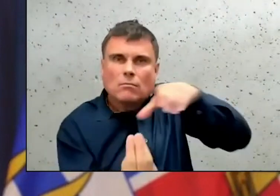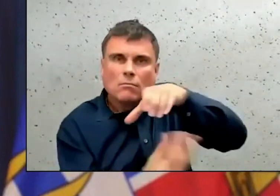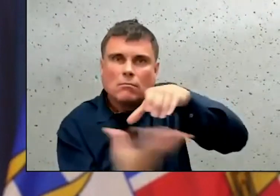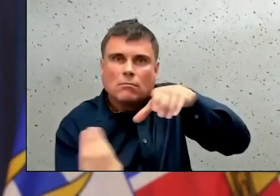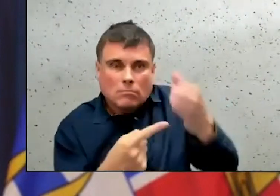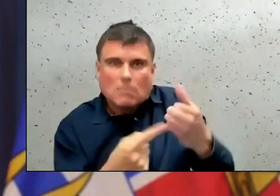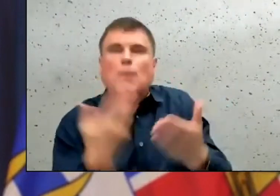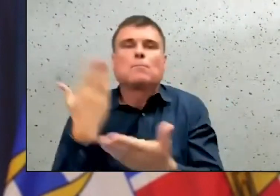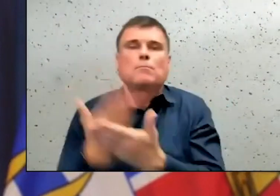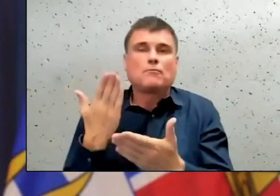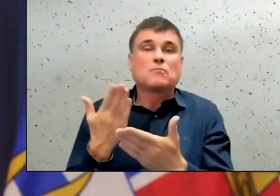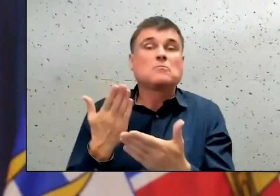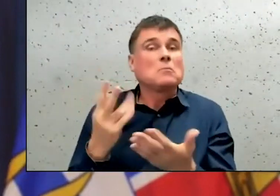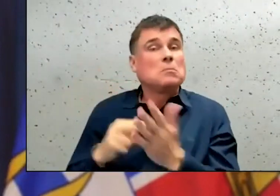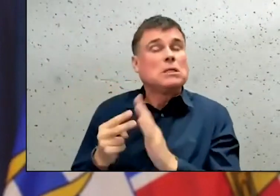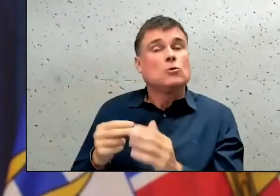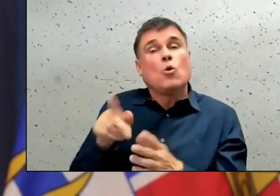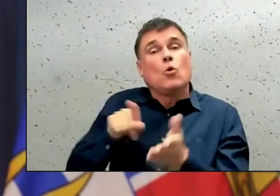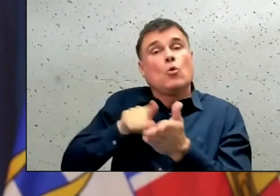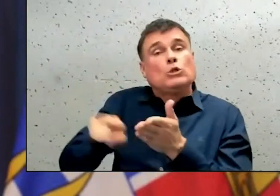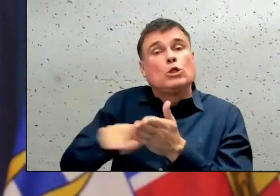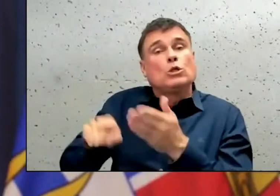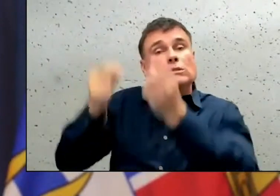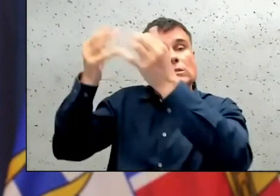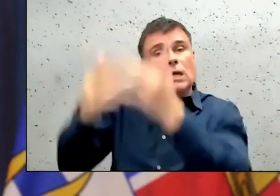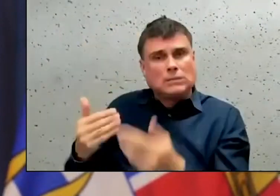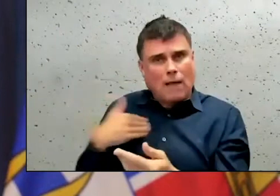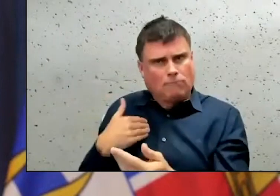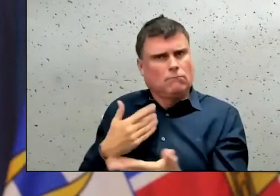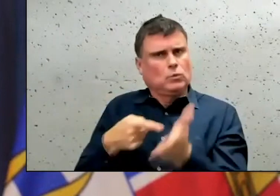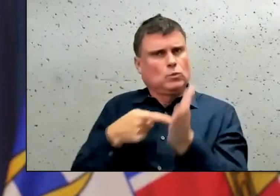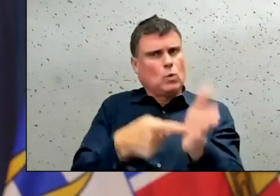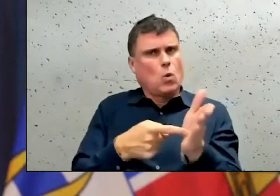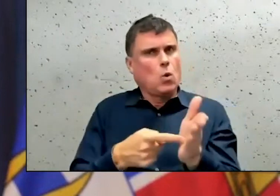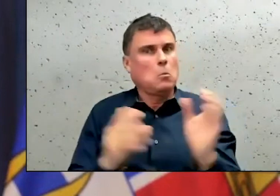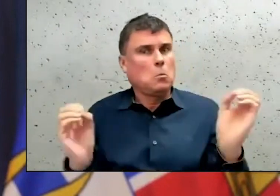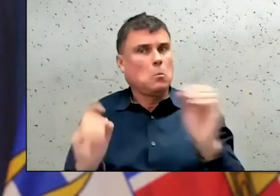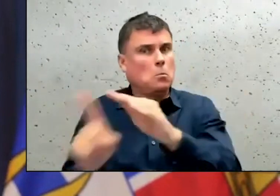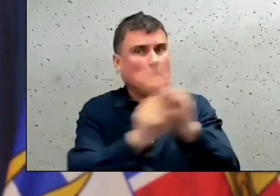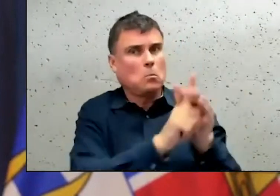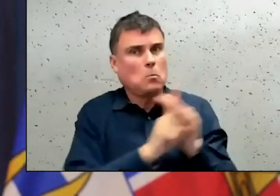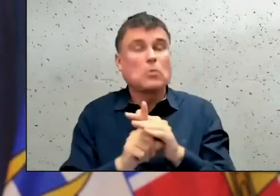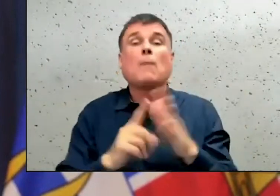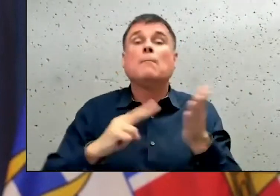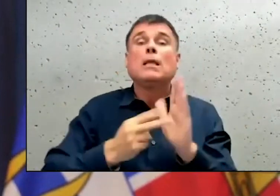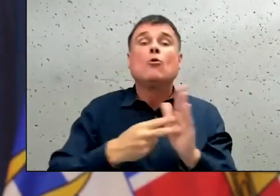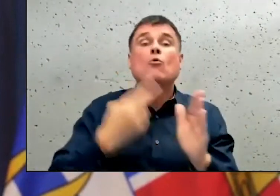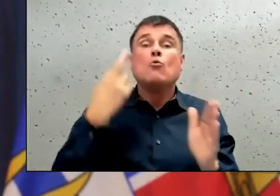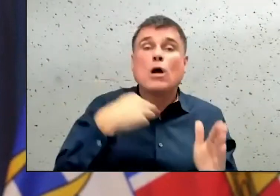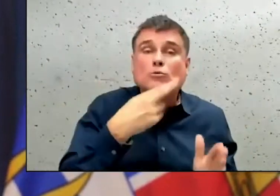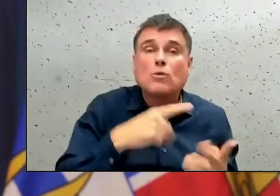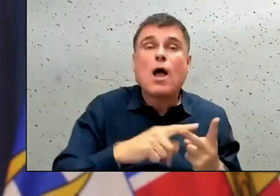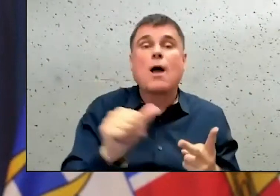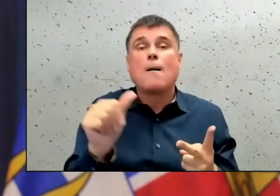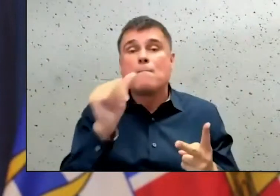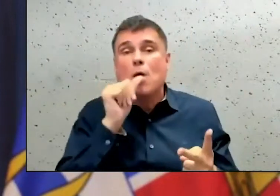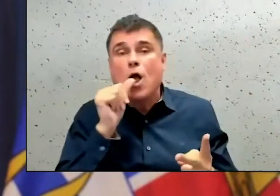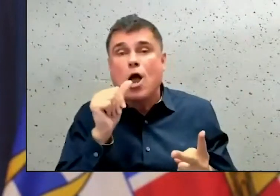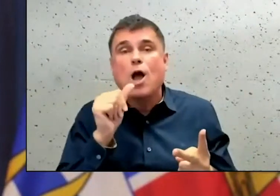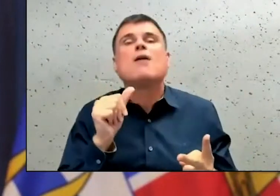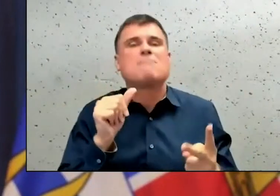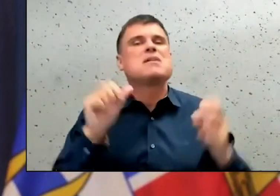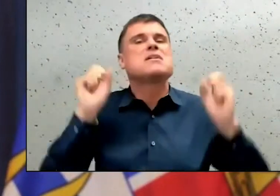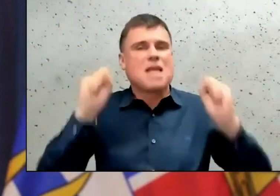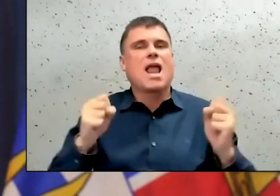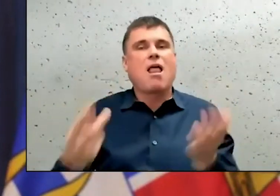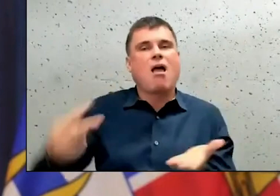we are hoping to make it a little easier for restaurants and pubs in that respect. It doesn't go